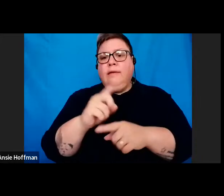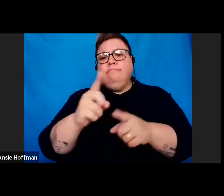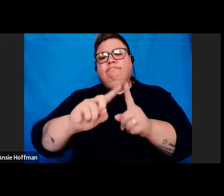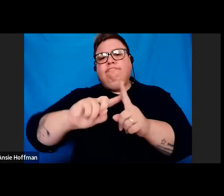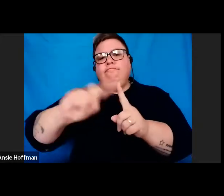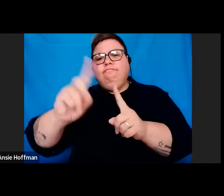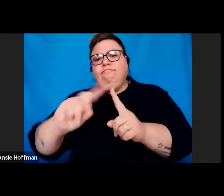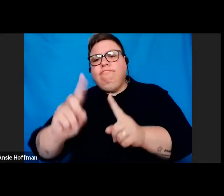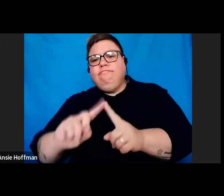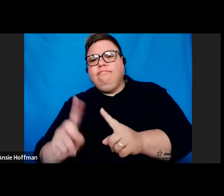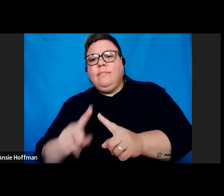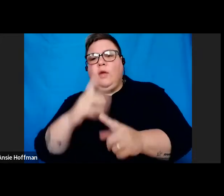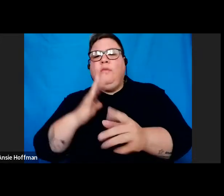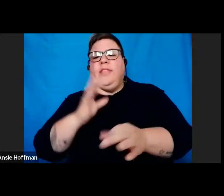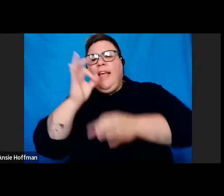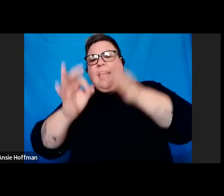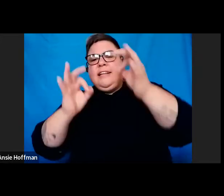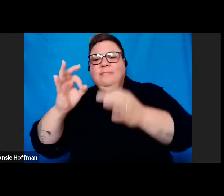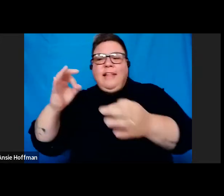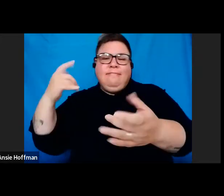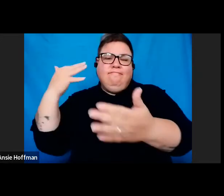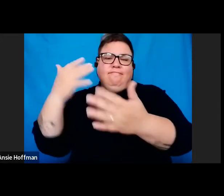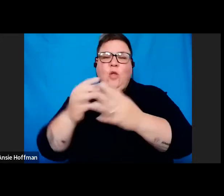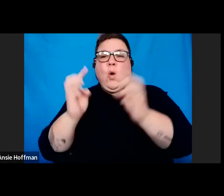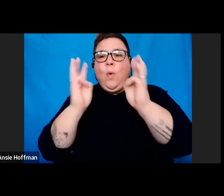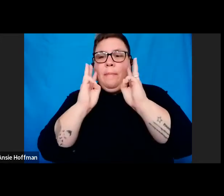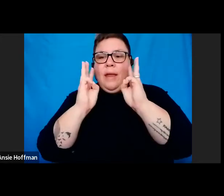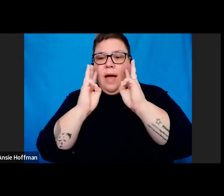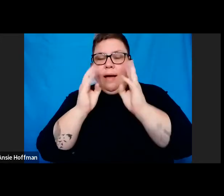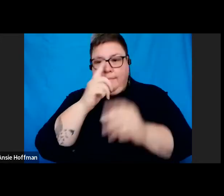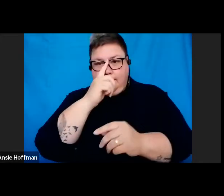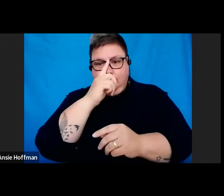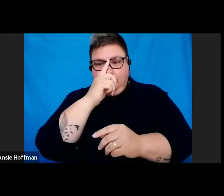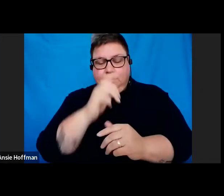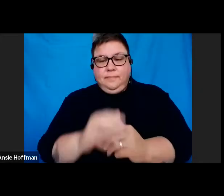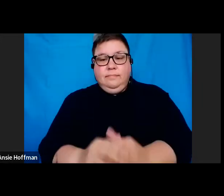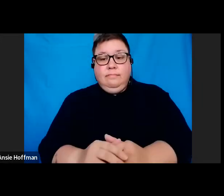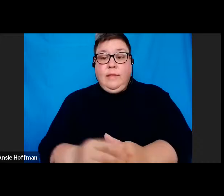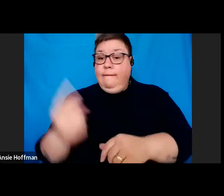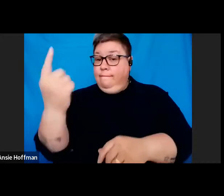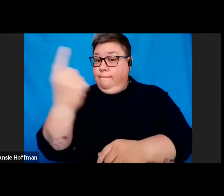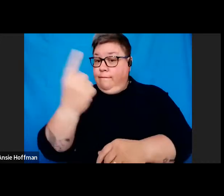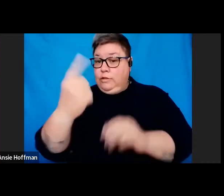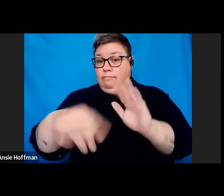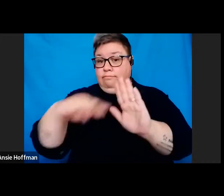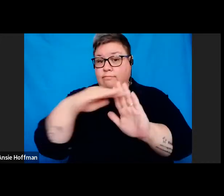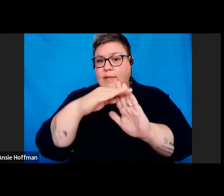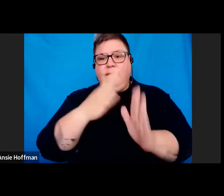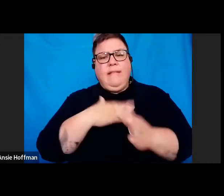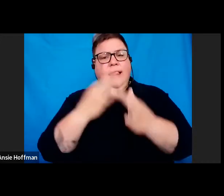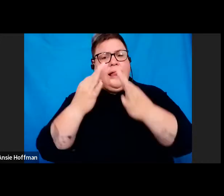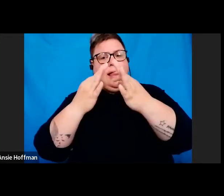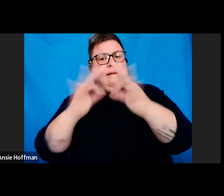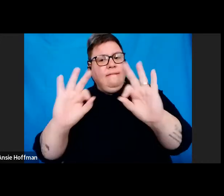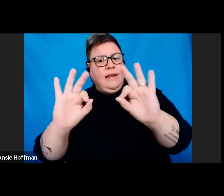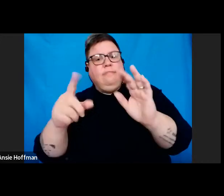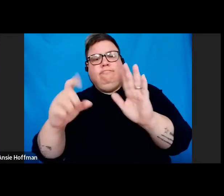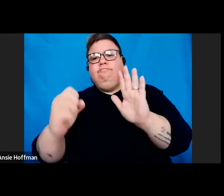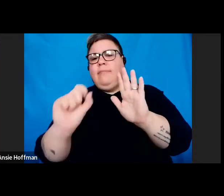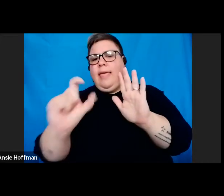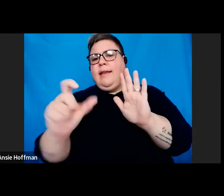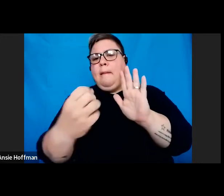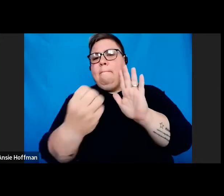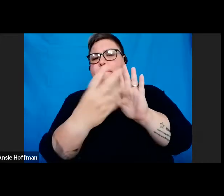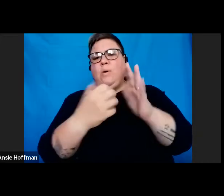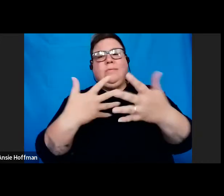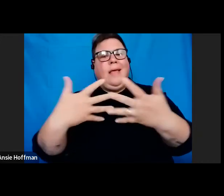the things to note during the webinar. Ladies and gentlemen, firstly, feel free to pose any questions that